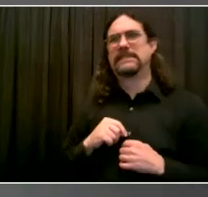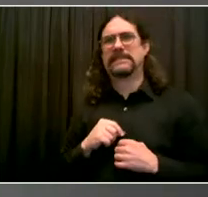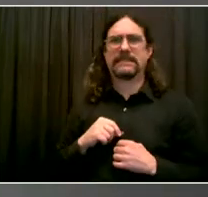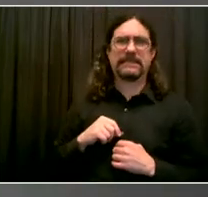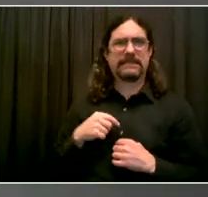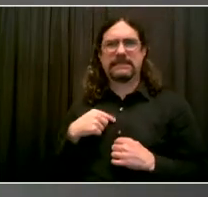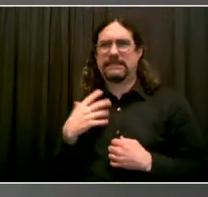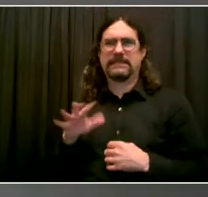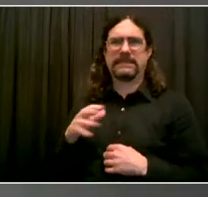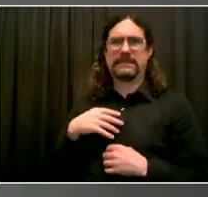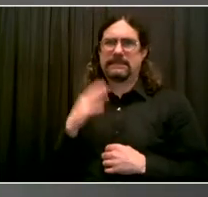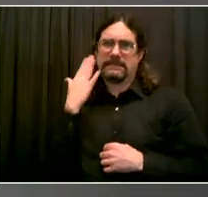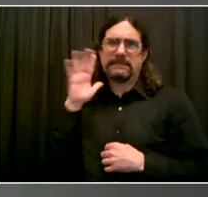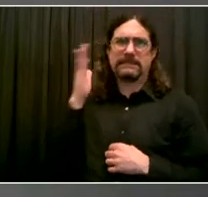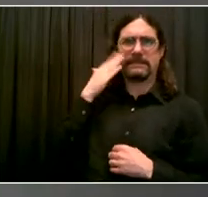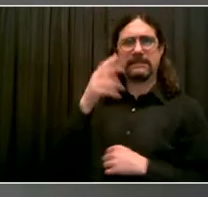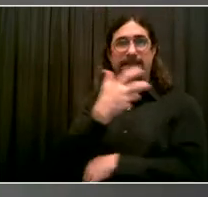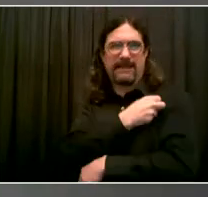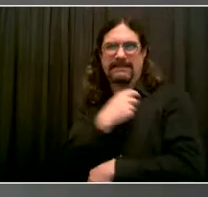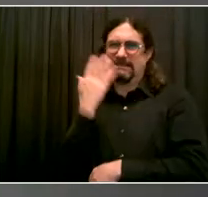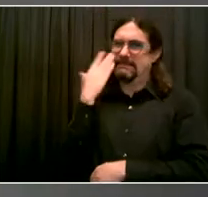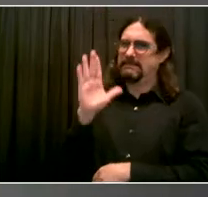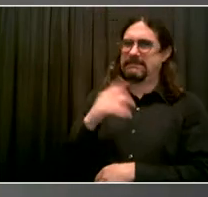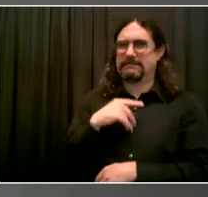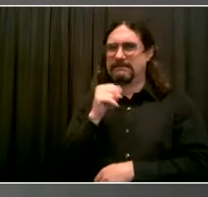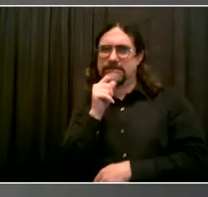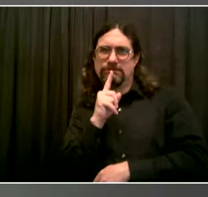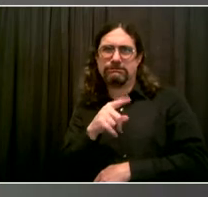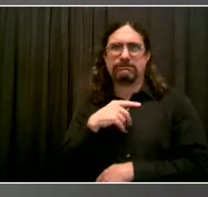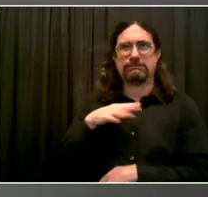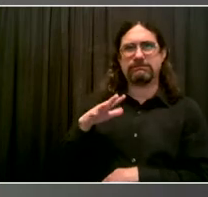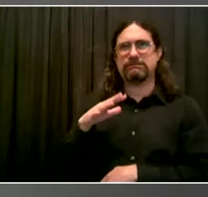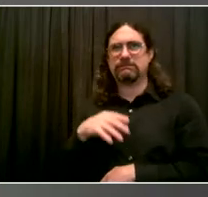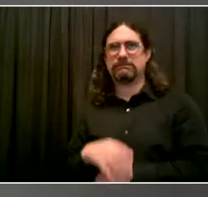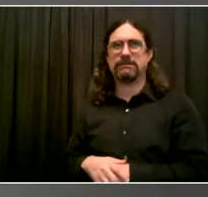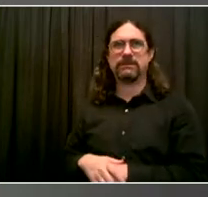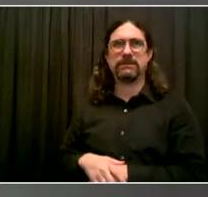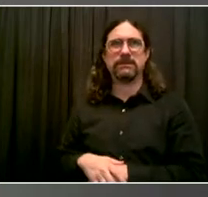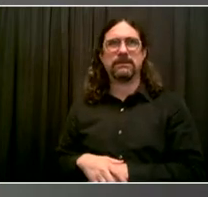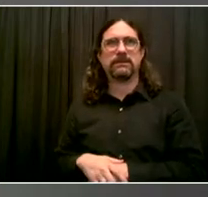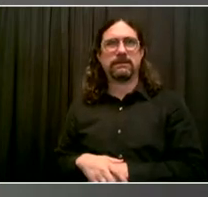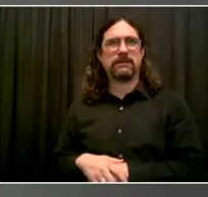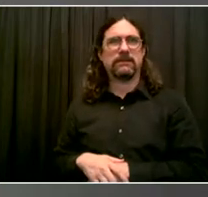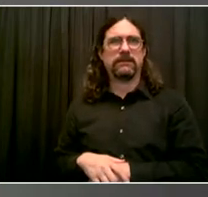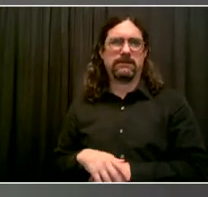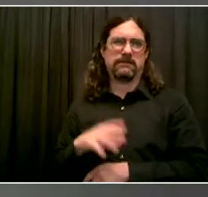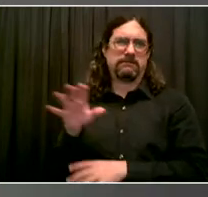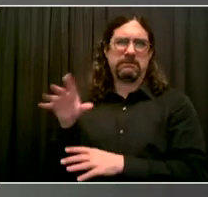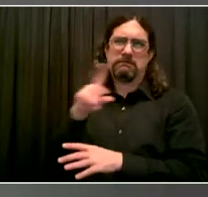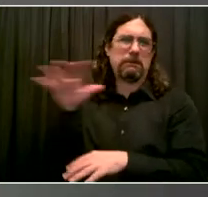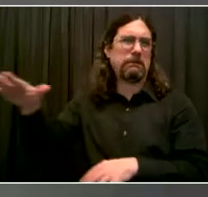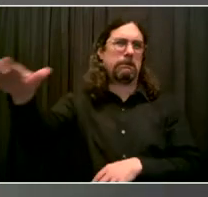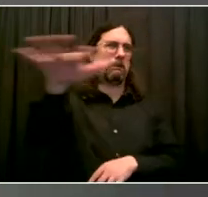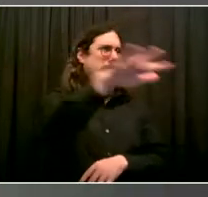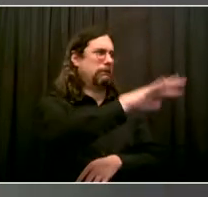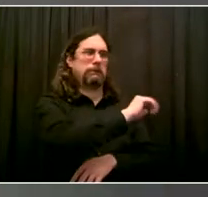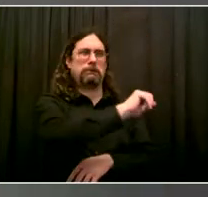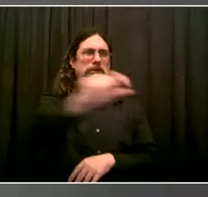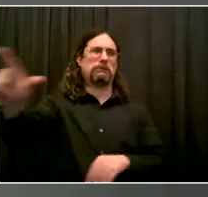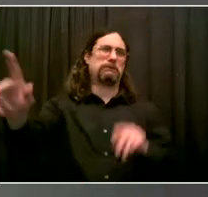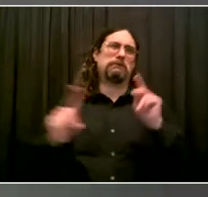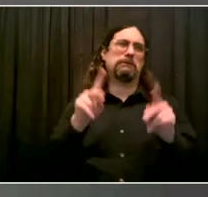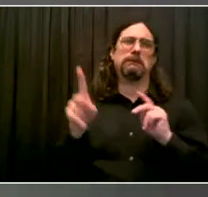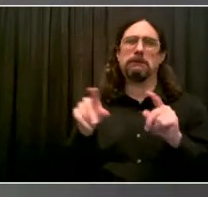And I think what's important is then to not immediately jump to explaining the